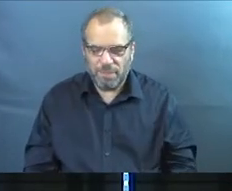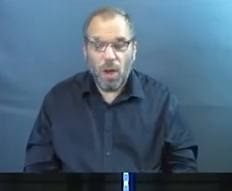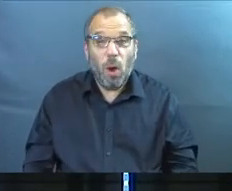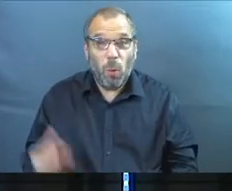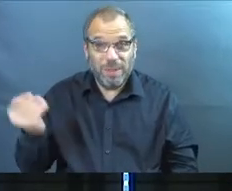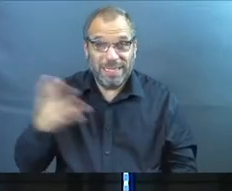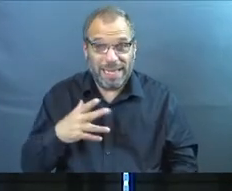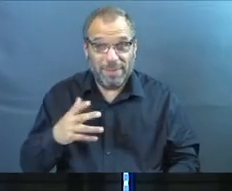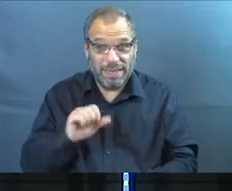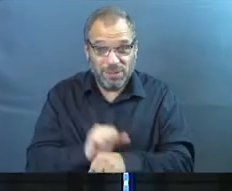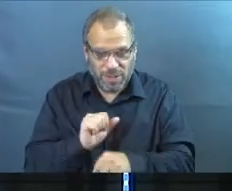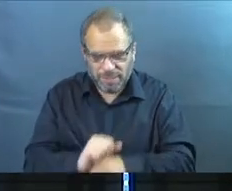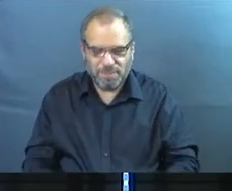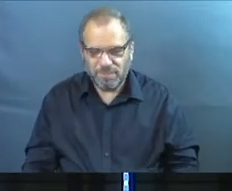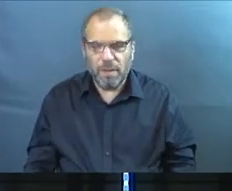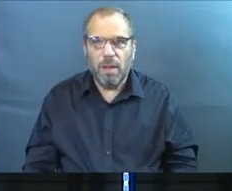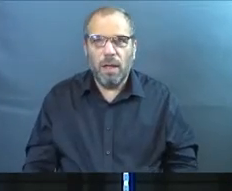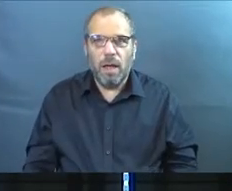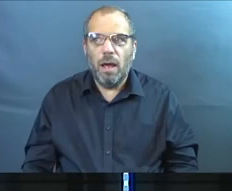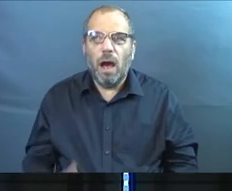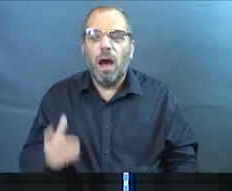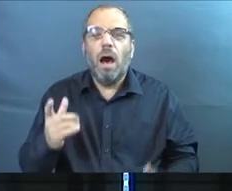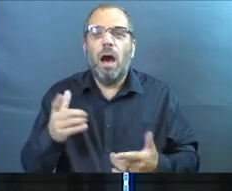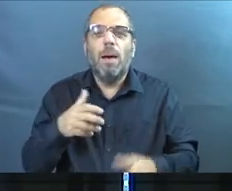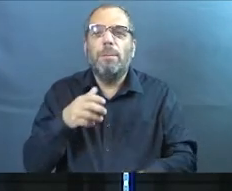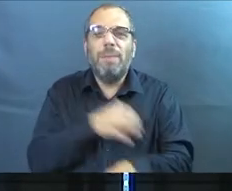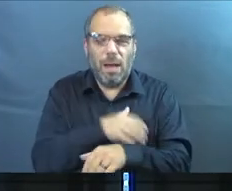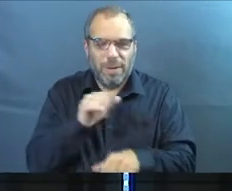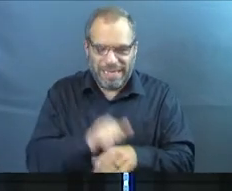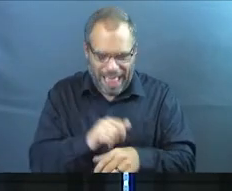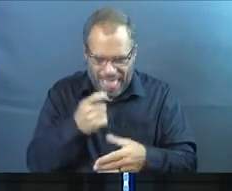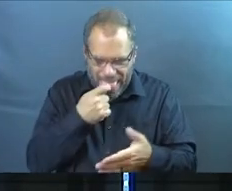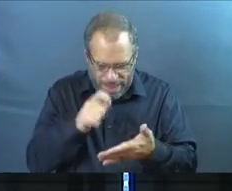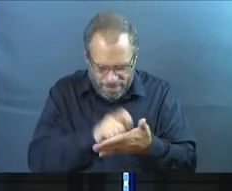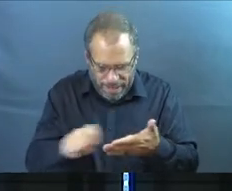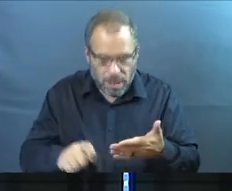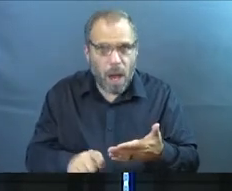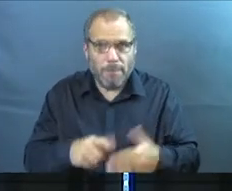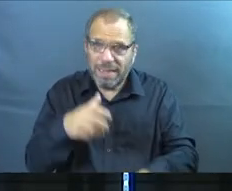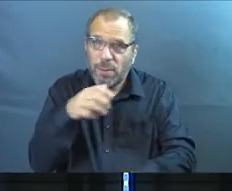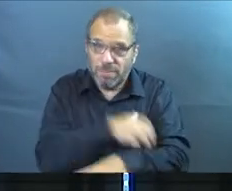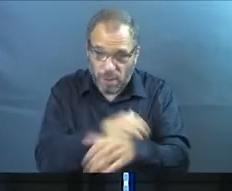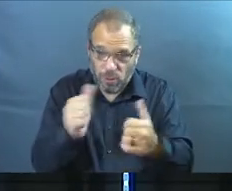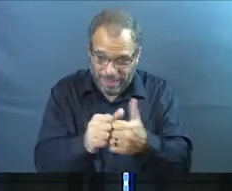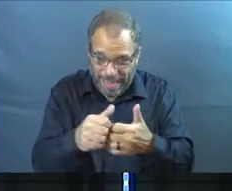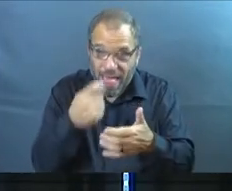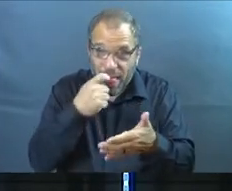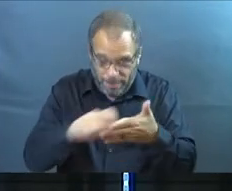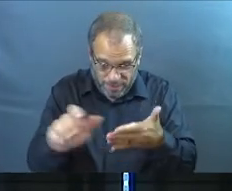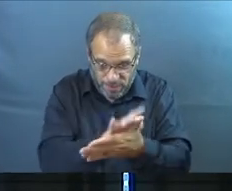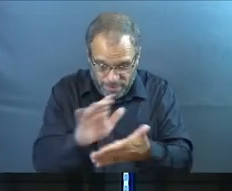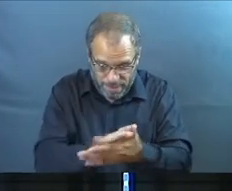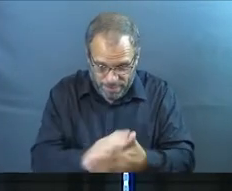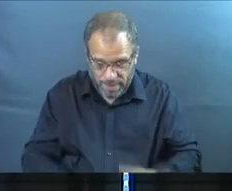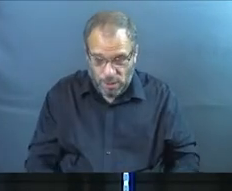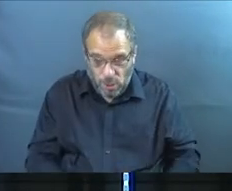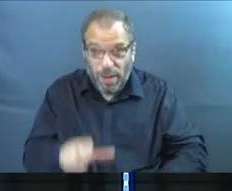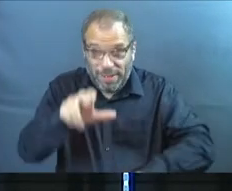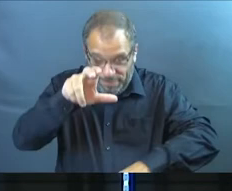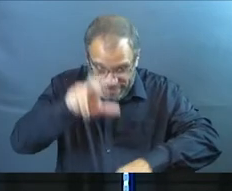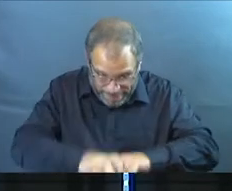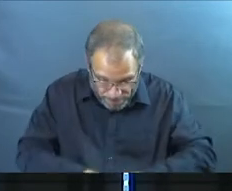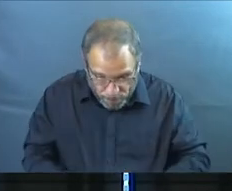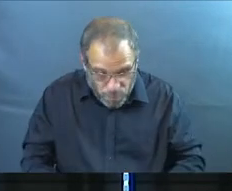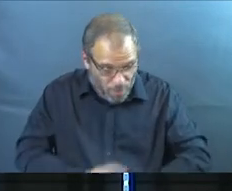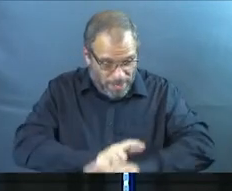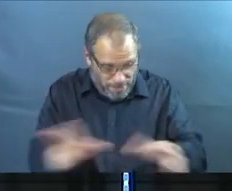first sent me to that task what the power was going to be in that little pencil and paper, but there was power there. Because all of a sudden I sat down